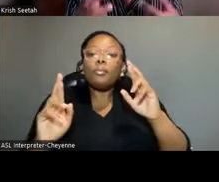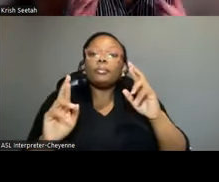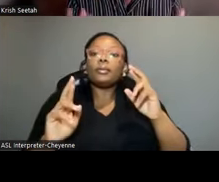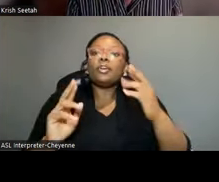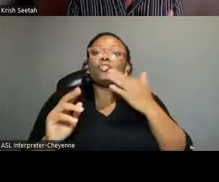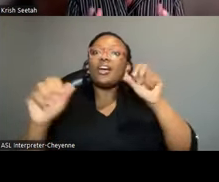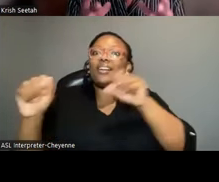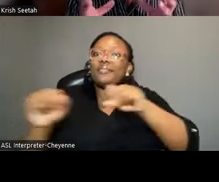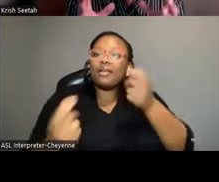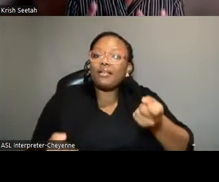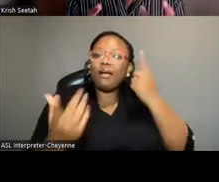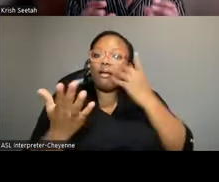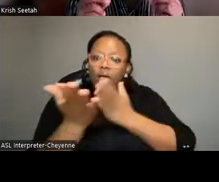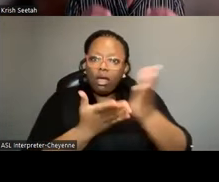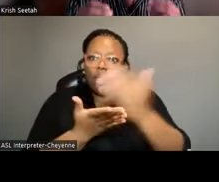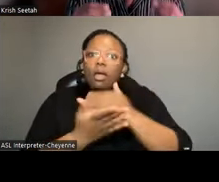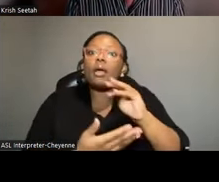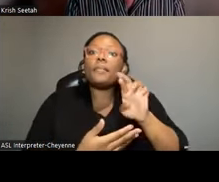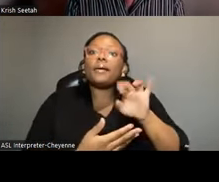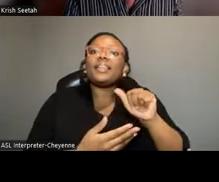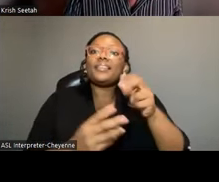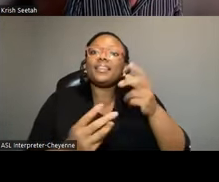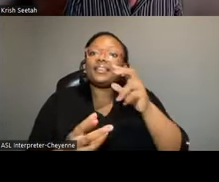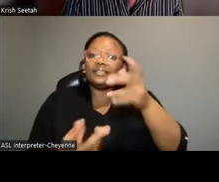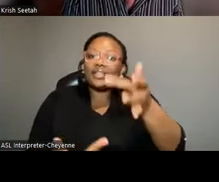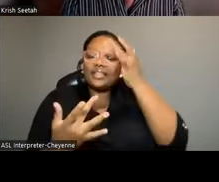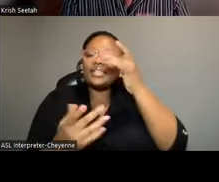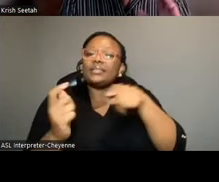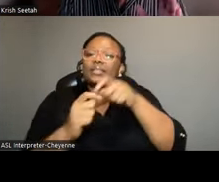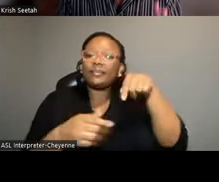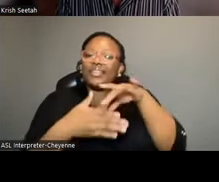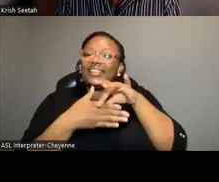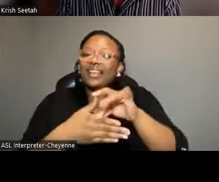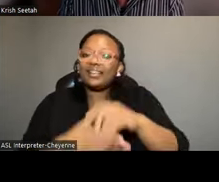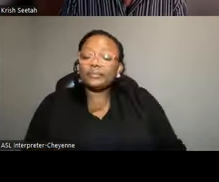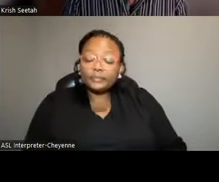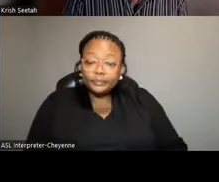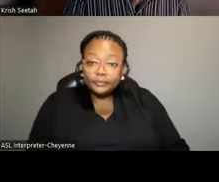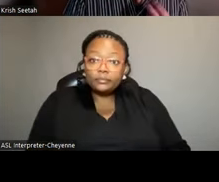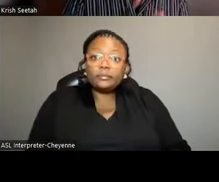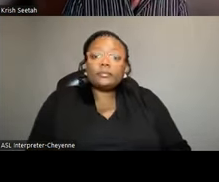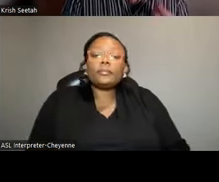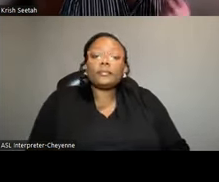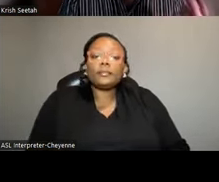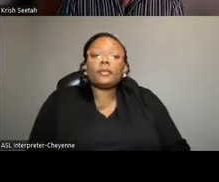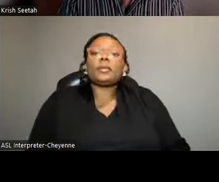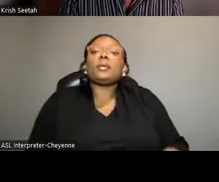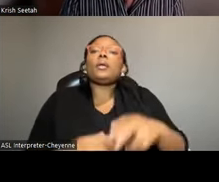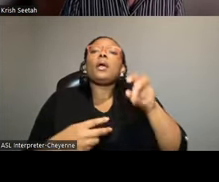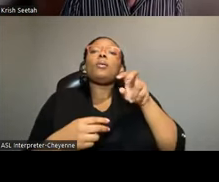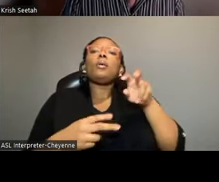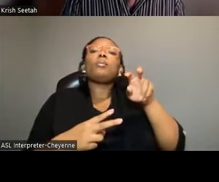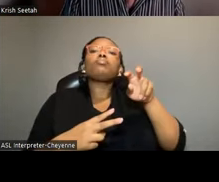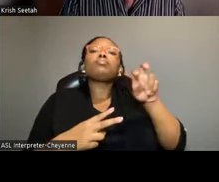capacity to understand malaria and disease specifically within this context. I just want to move and transition slightly away